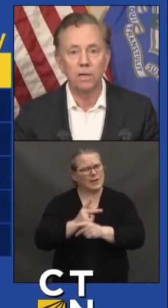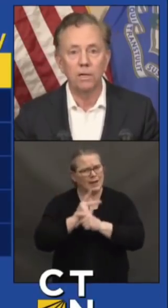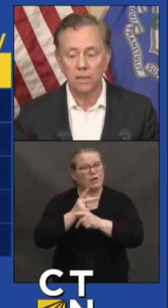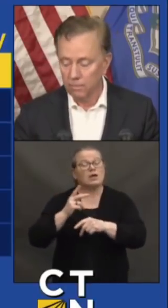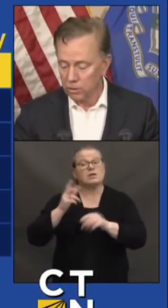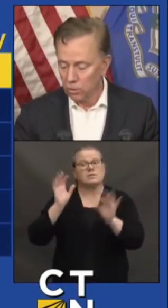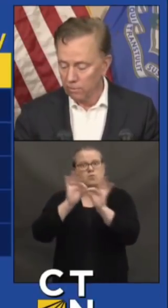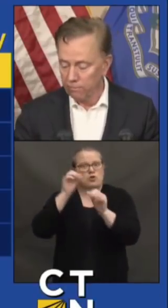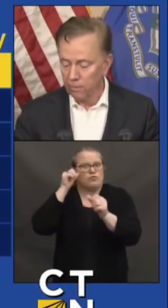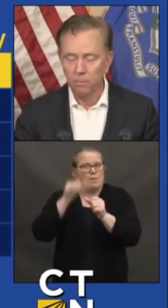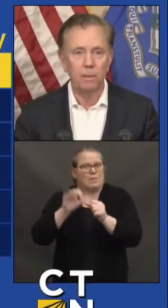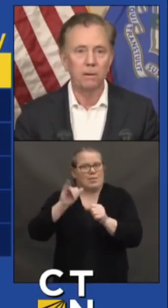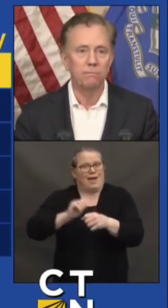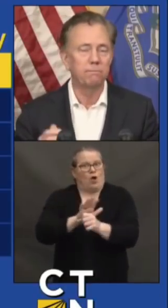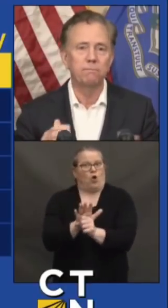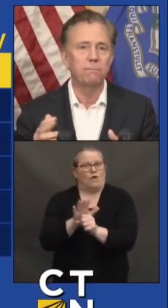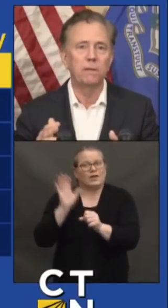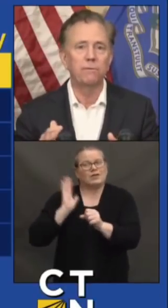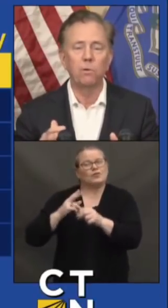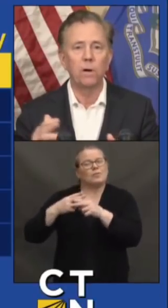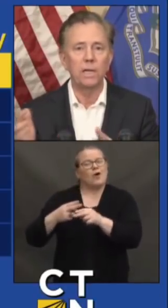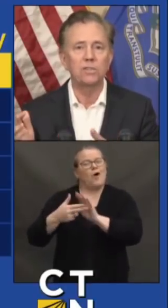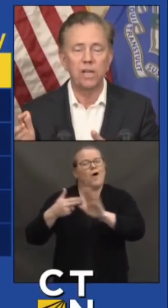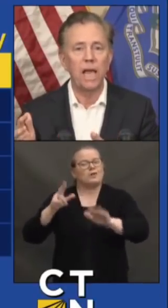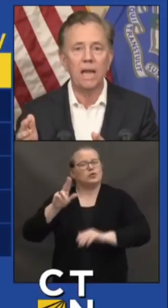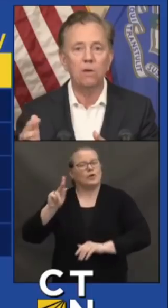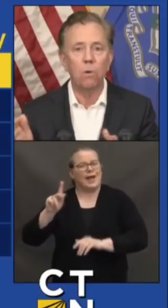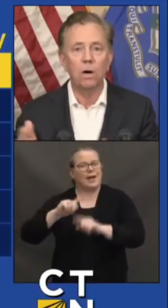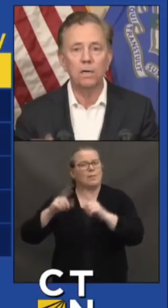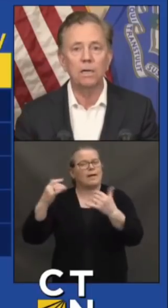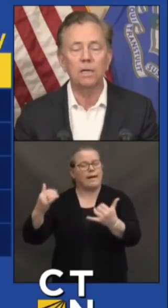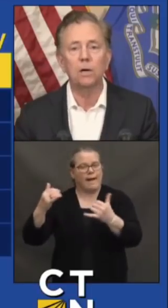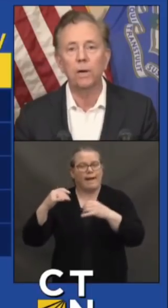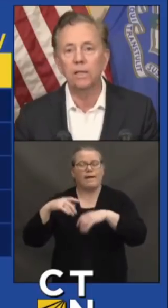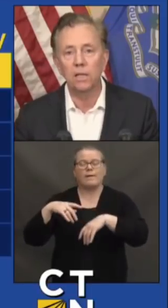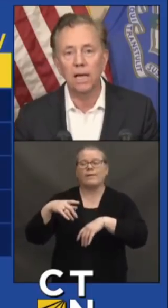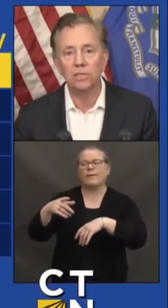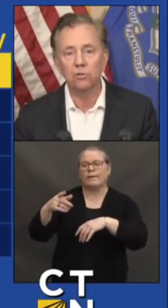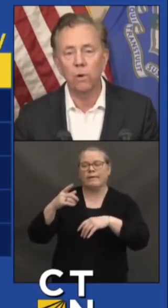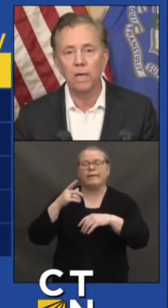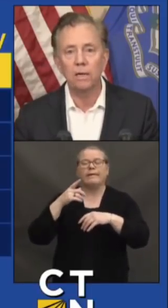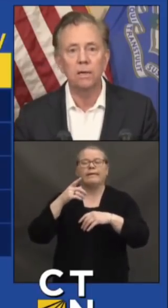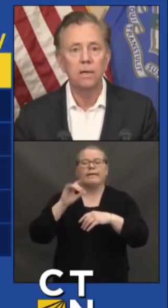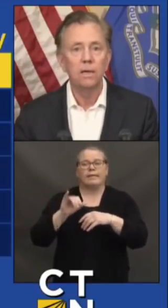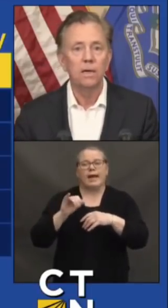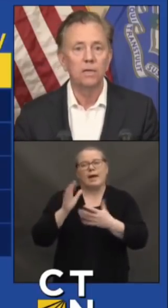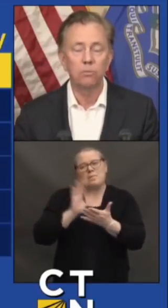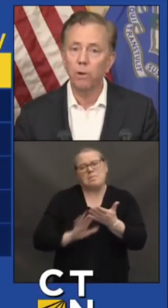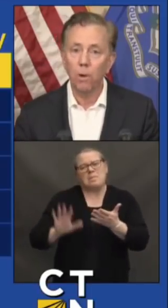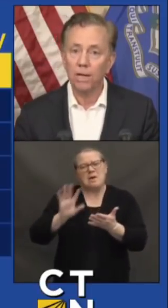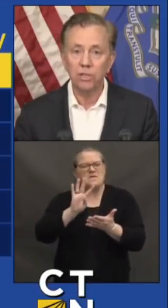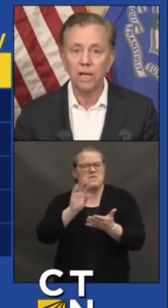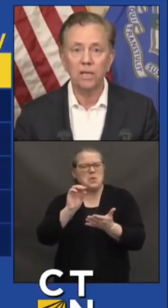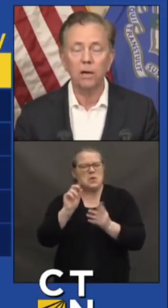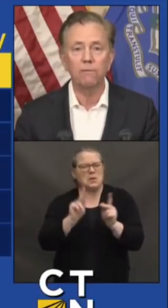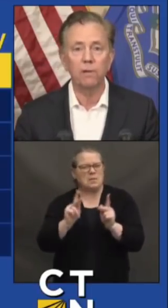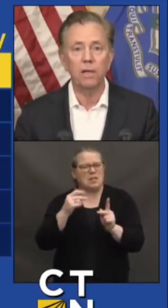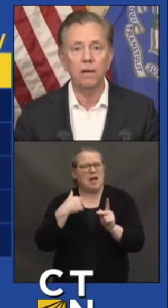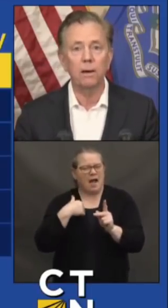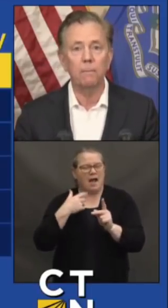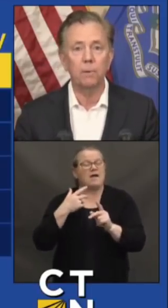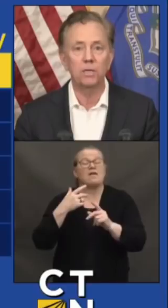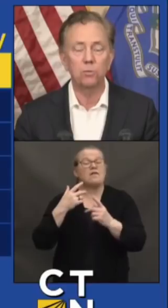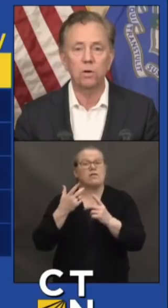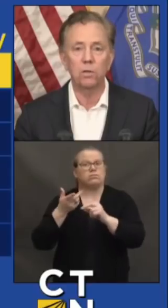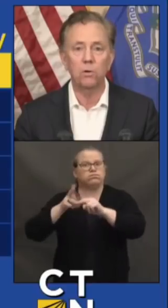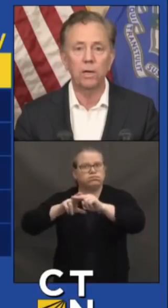variant has gone from about in the 40s to 81, you know, in the last week. So we watched that carefully,